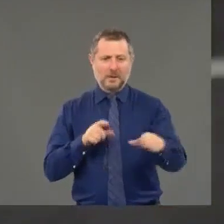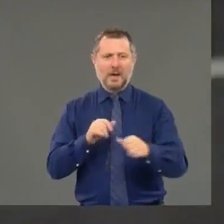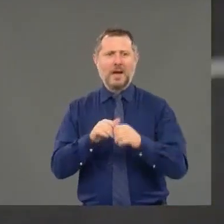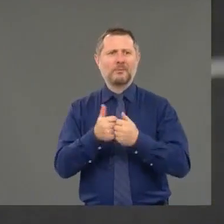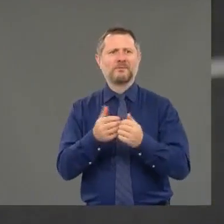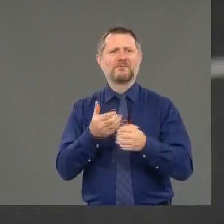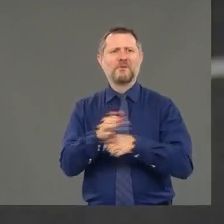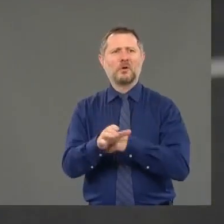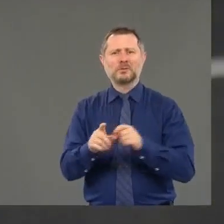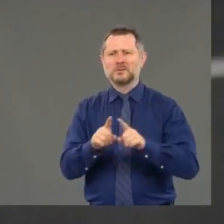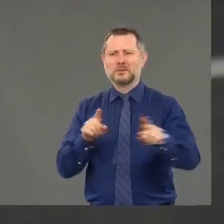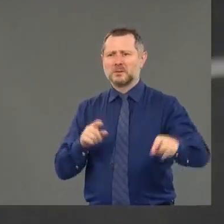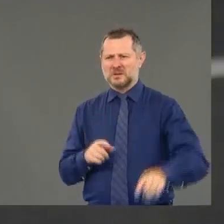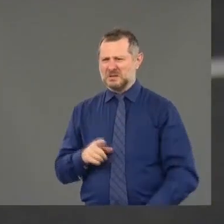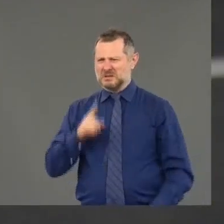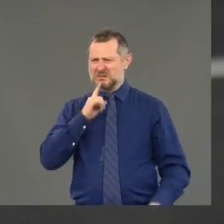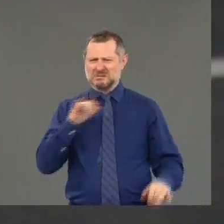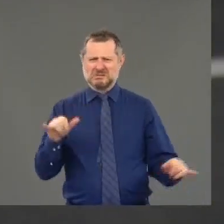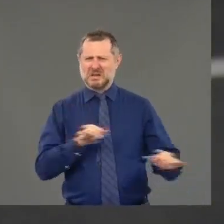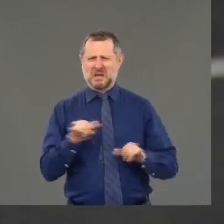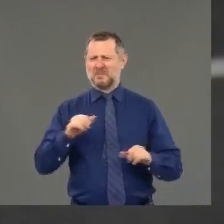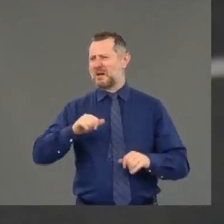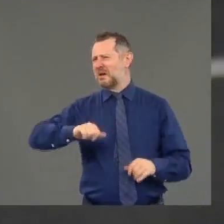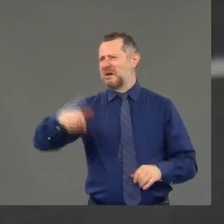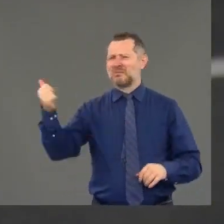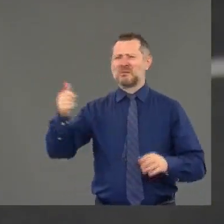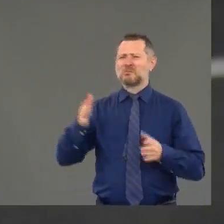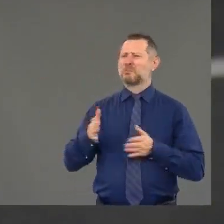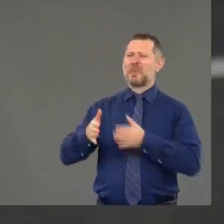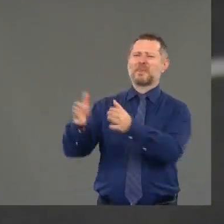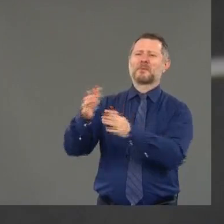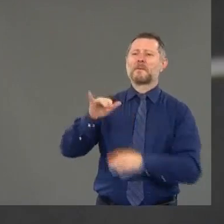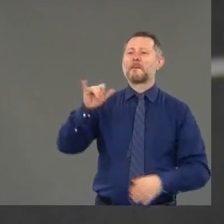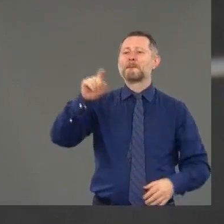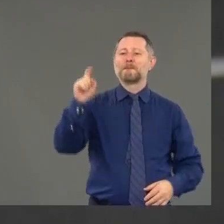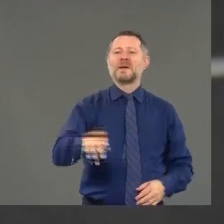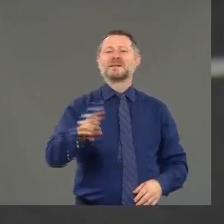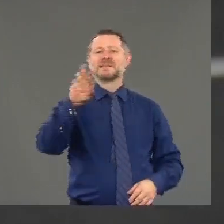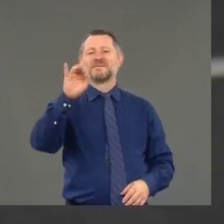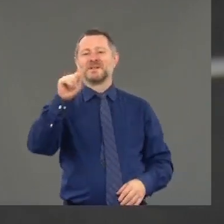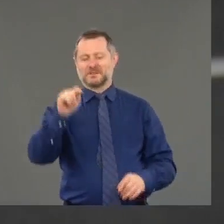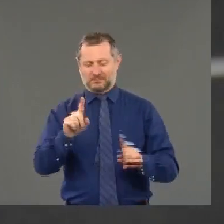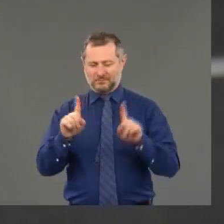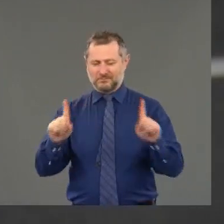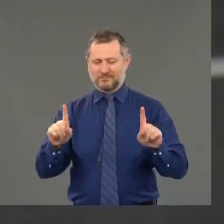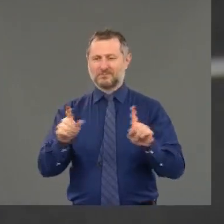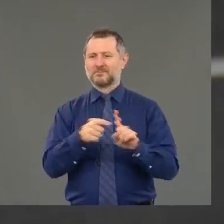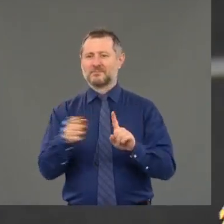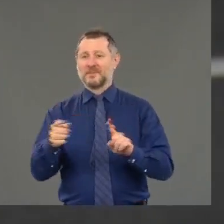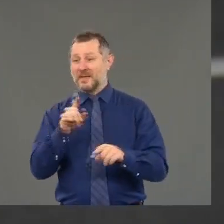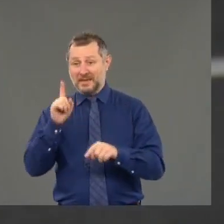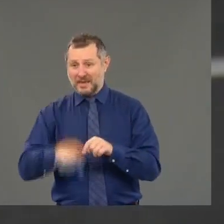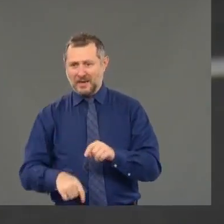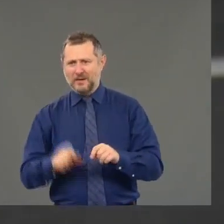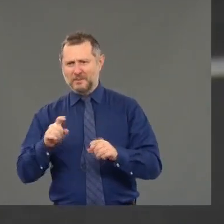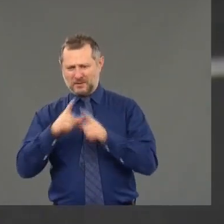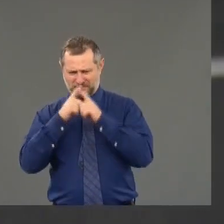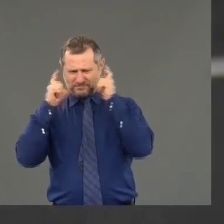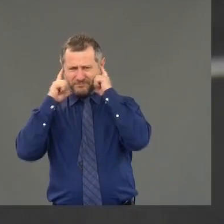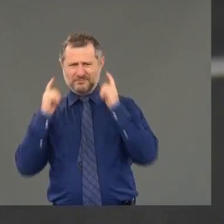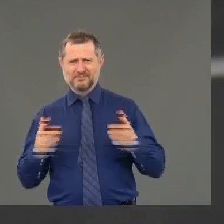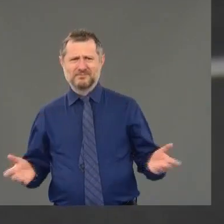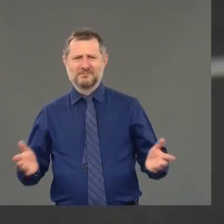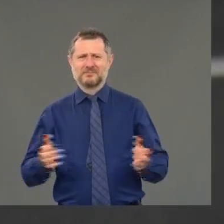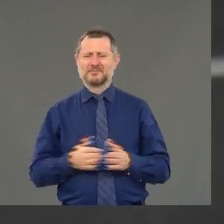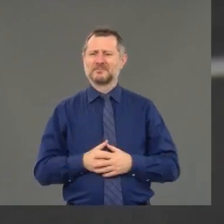Like any other path, like any other park, stay six feet apart when you can't wear a mask. Are there any barricades separating